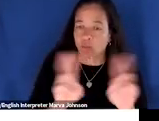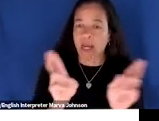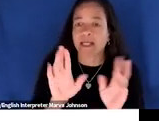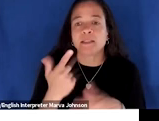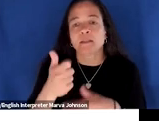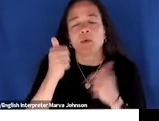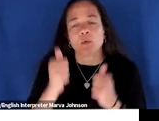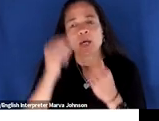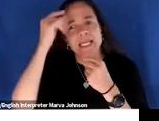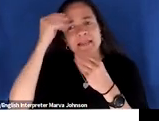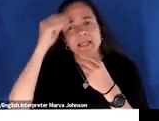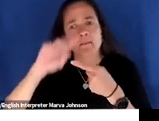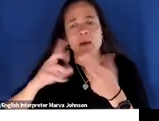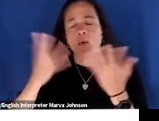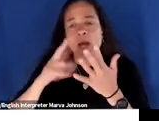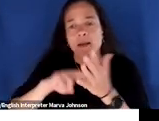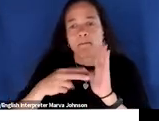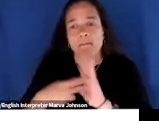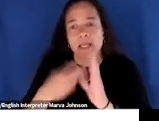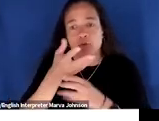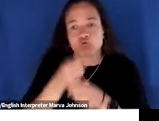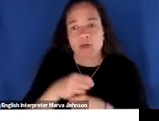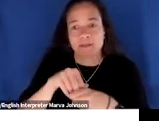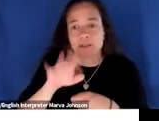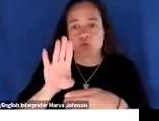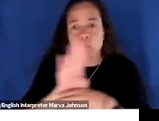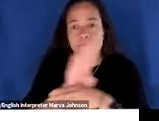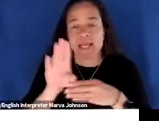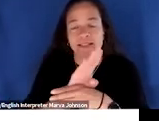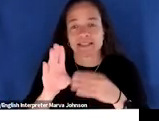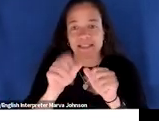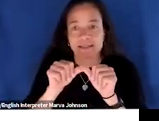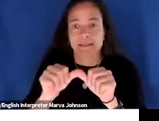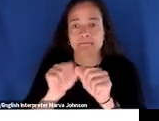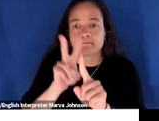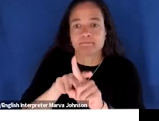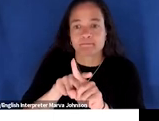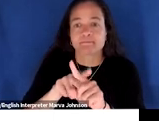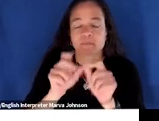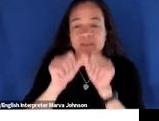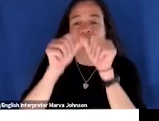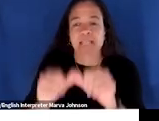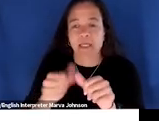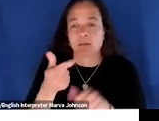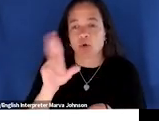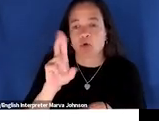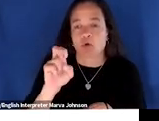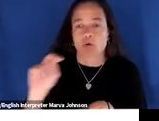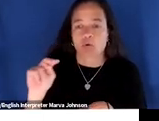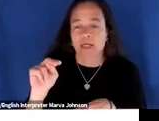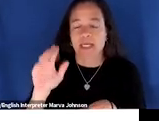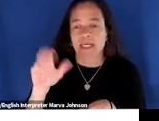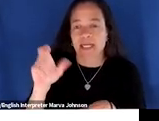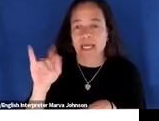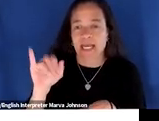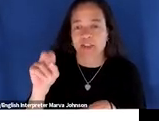your for trust in your organization to practice sustainable green action and what the flip side can look like knowing